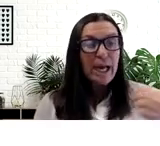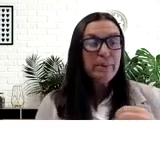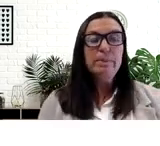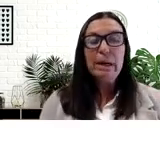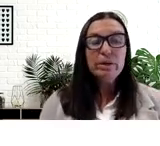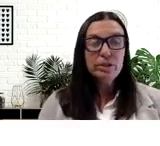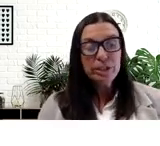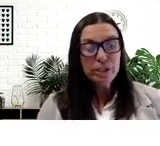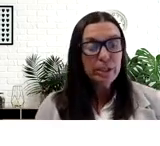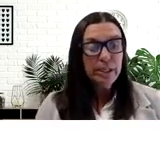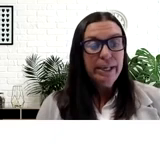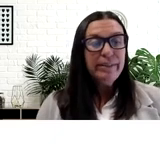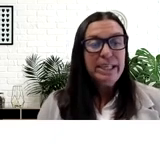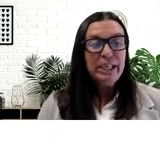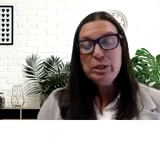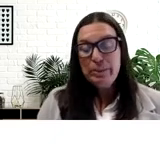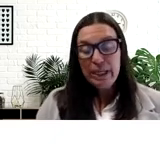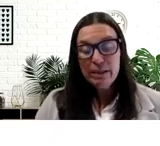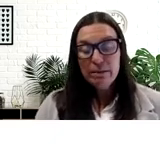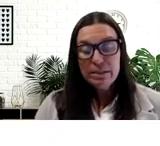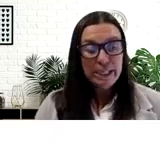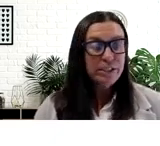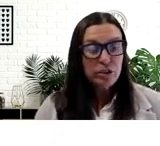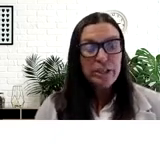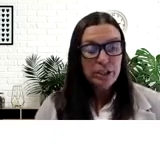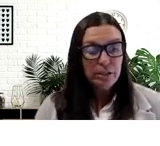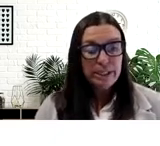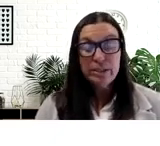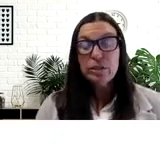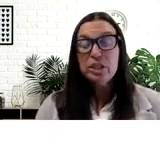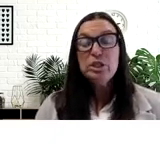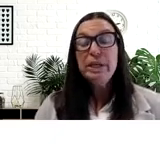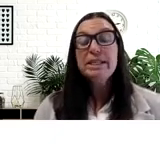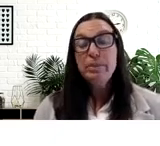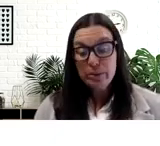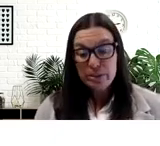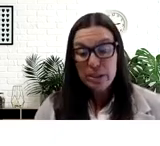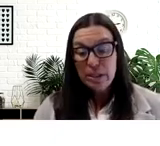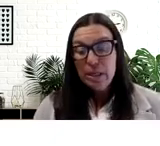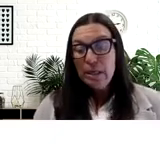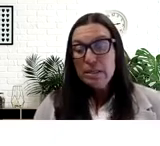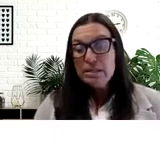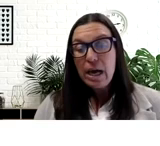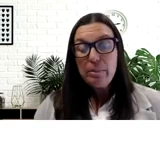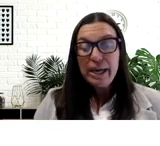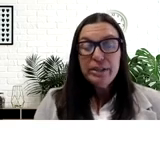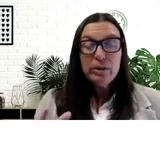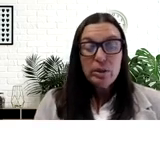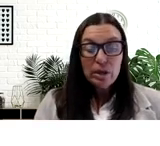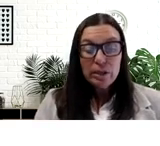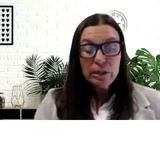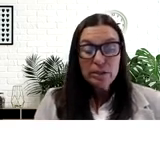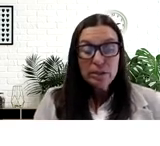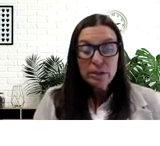I was the power structure that needed to be deconstructed, deconstructed to be exposed. I